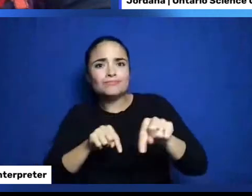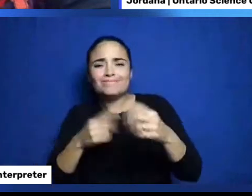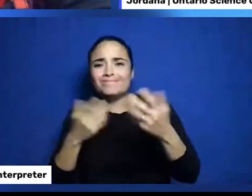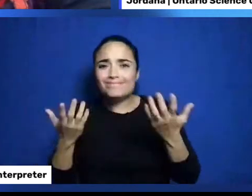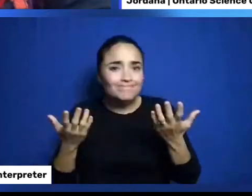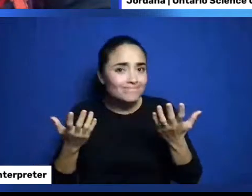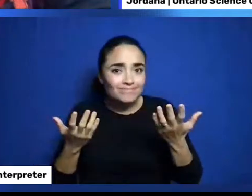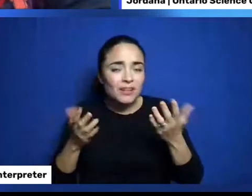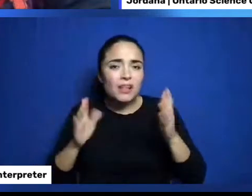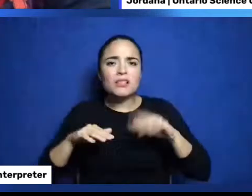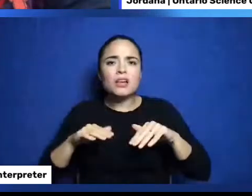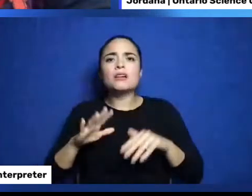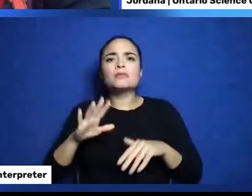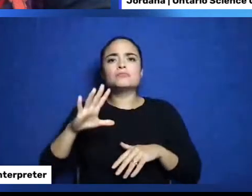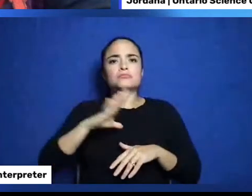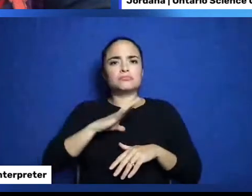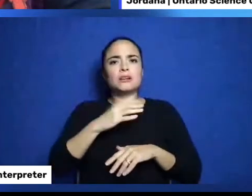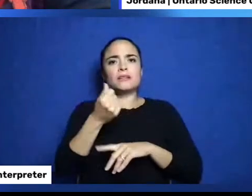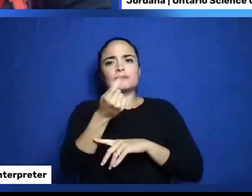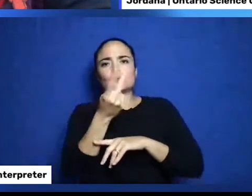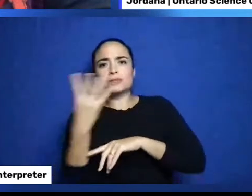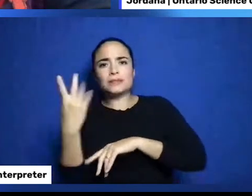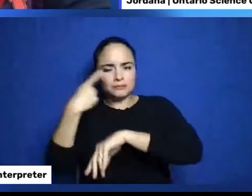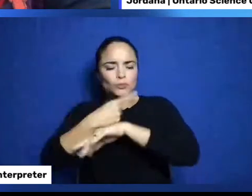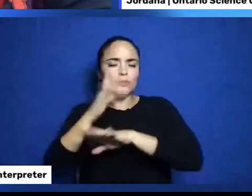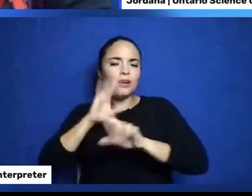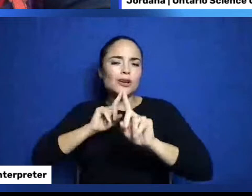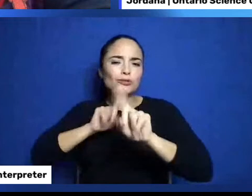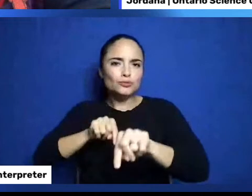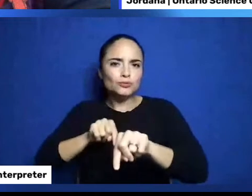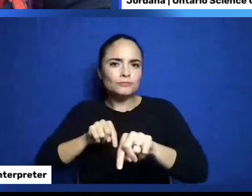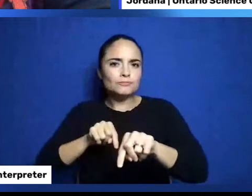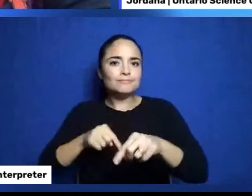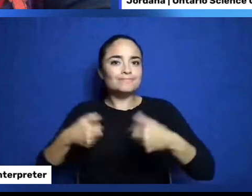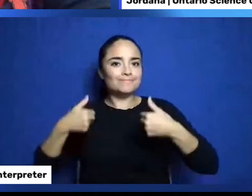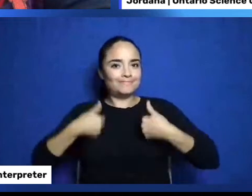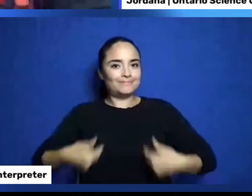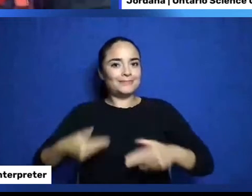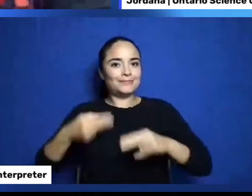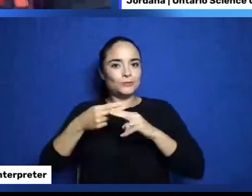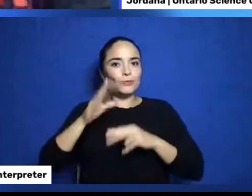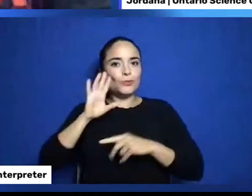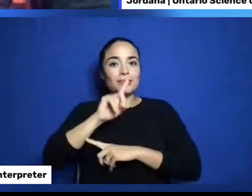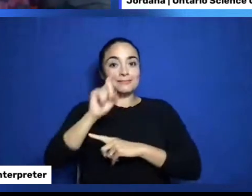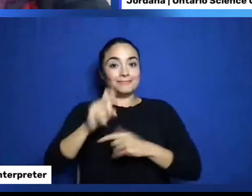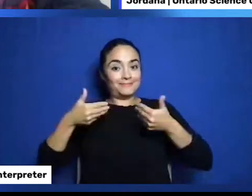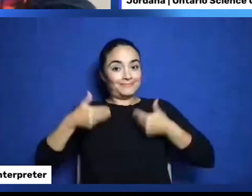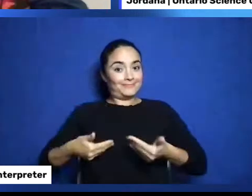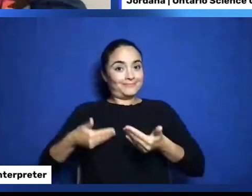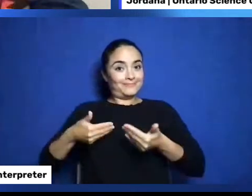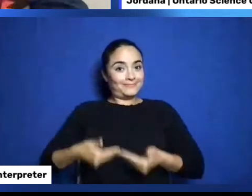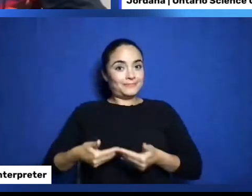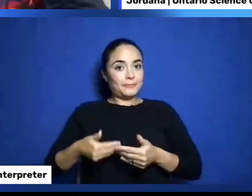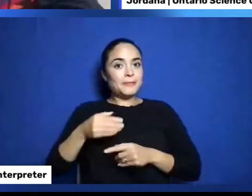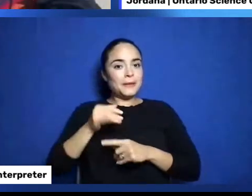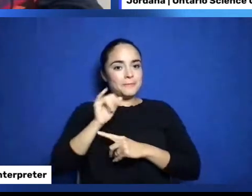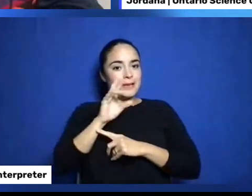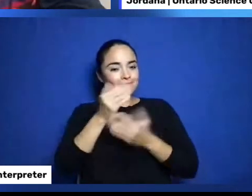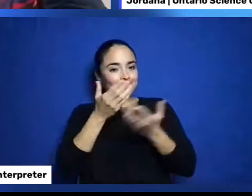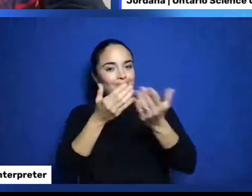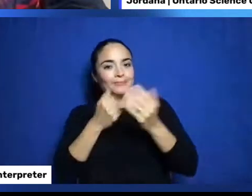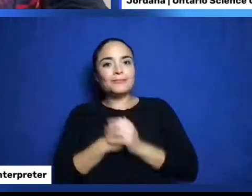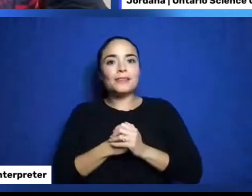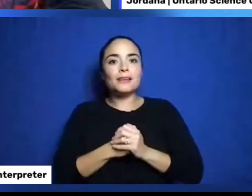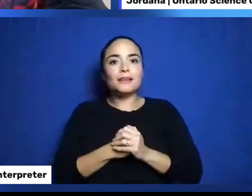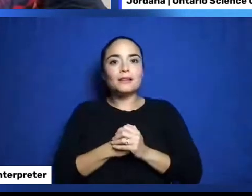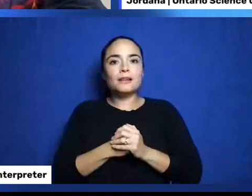the next few days. And I have one last question for Brian. You know anybody who knows me knows that I love math. And I'm